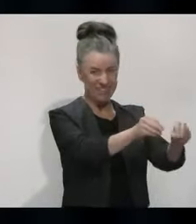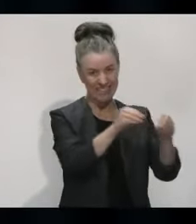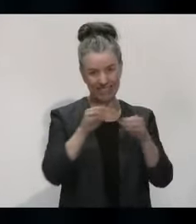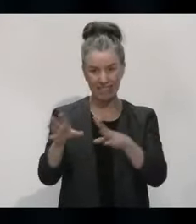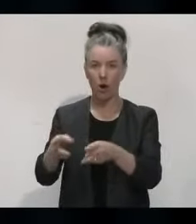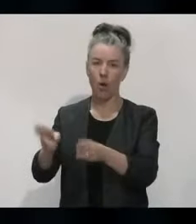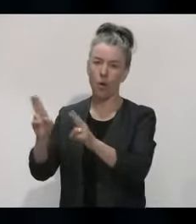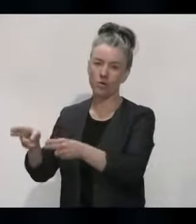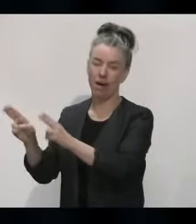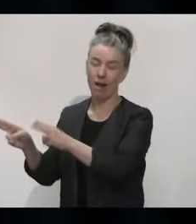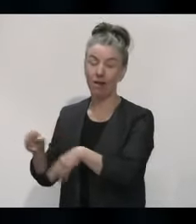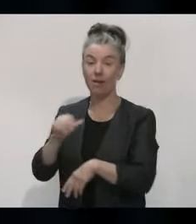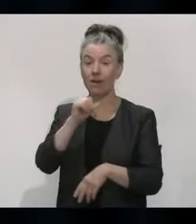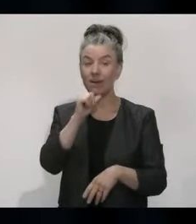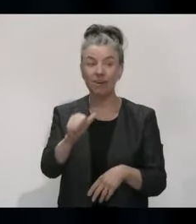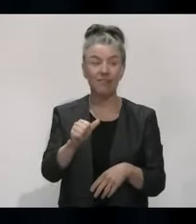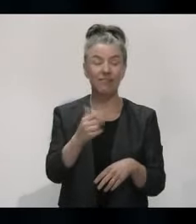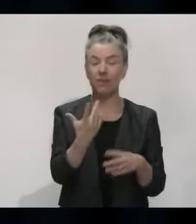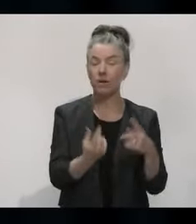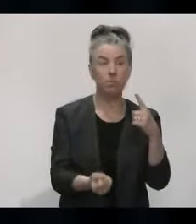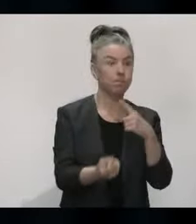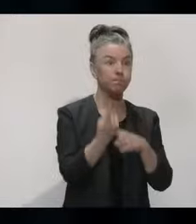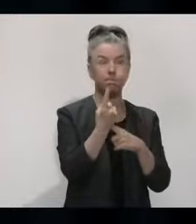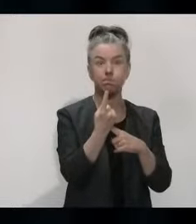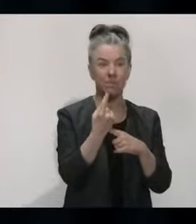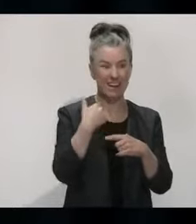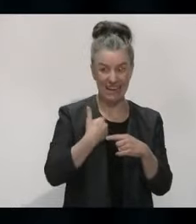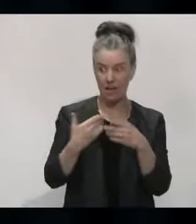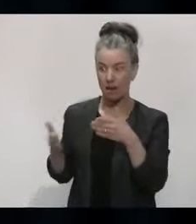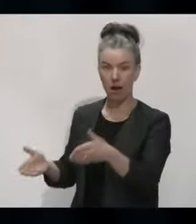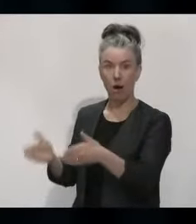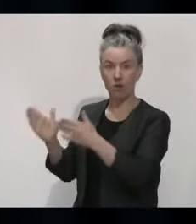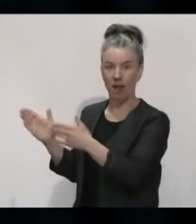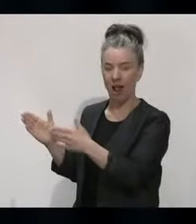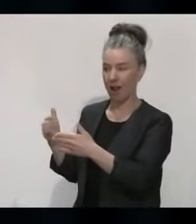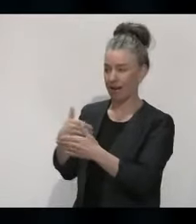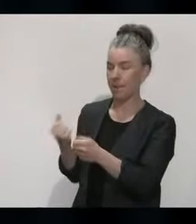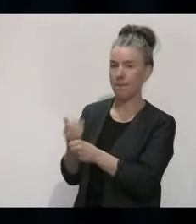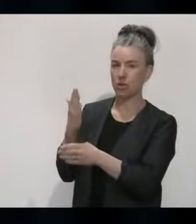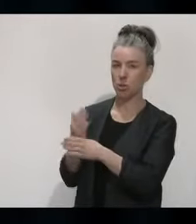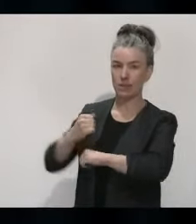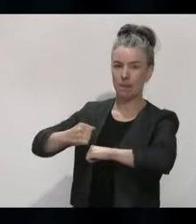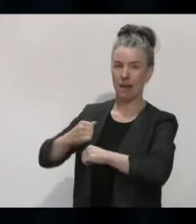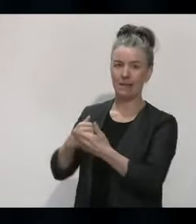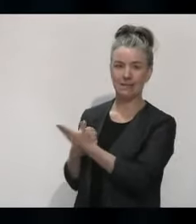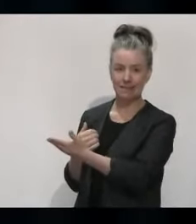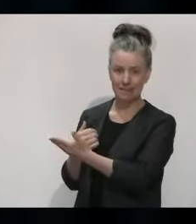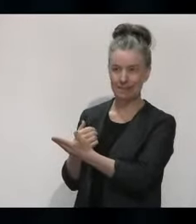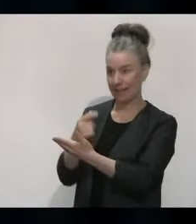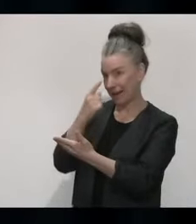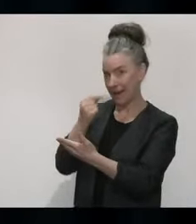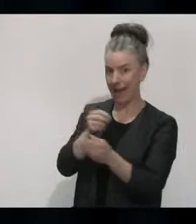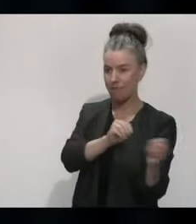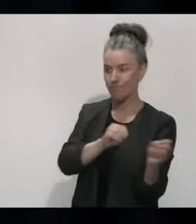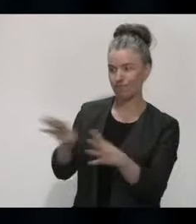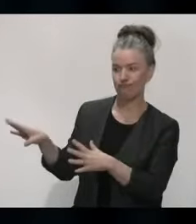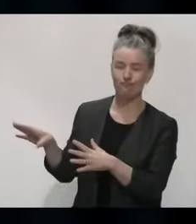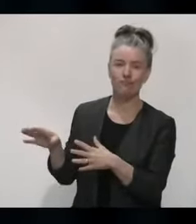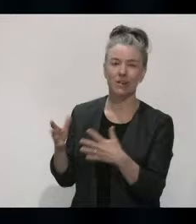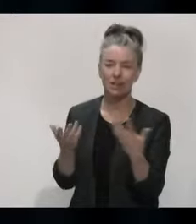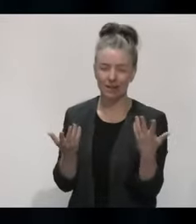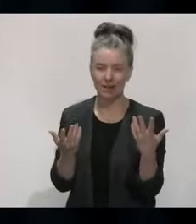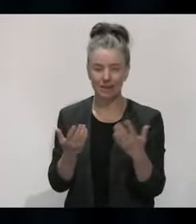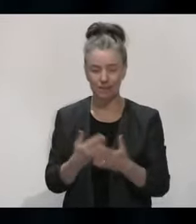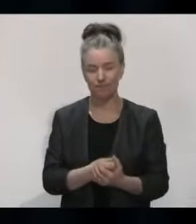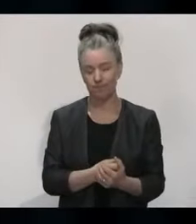for any reason we have, you know, sudden unexpected demand, that we need to cater for that there is some capacity in our managed isolation facilities in